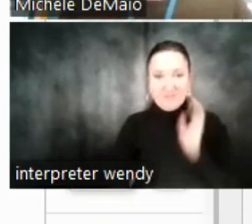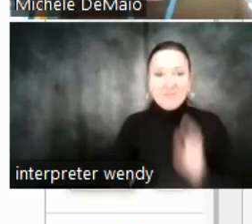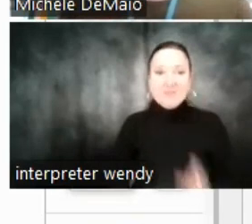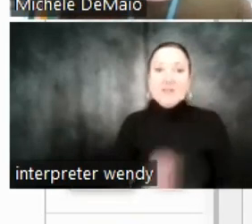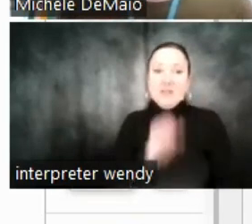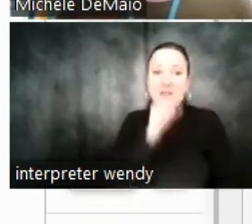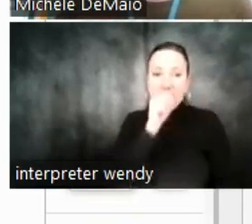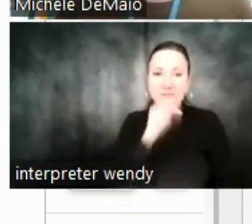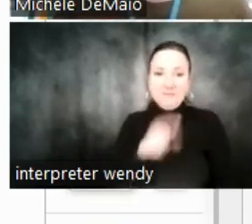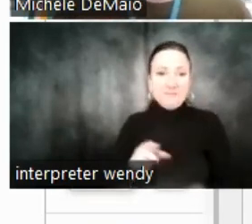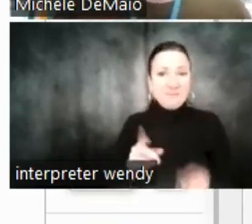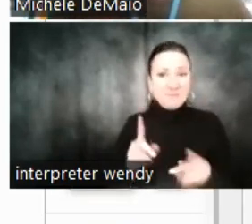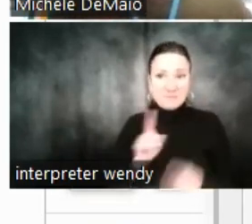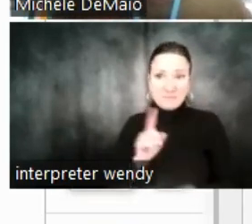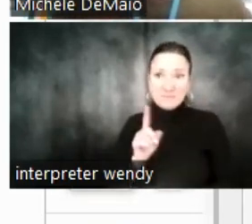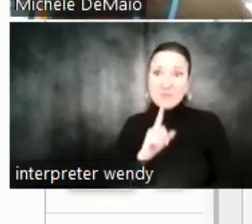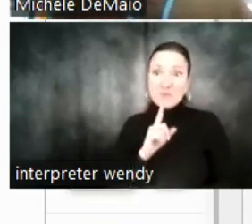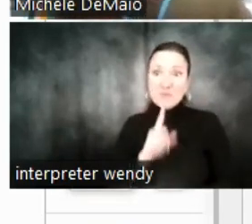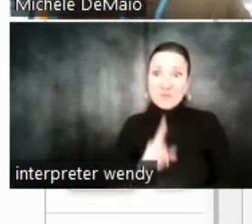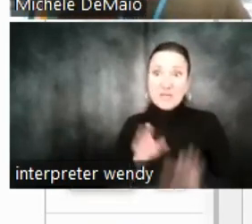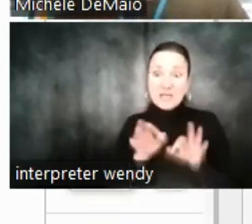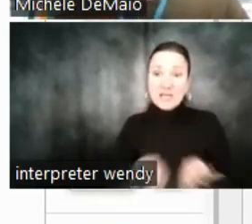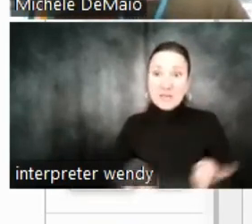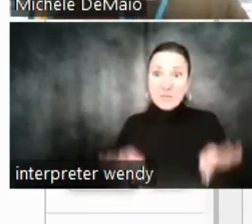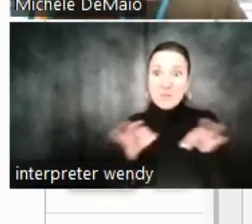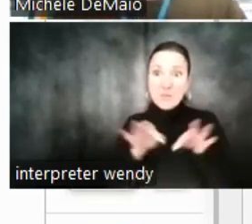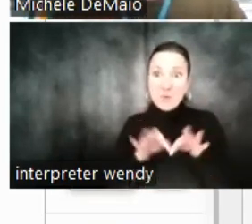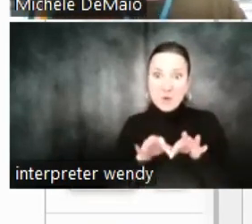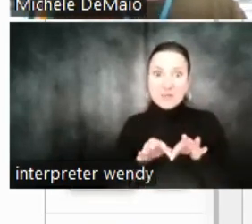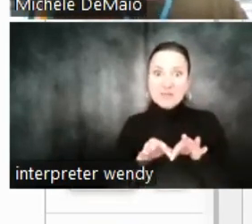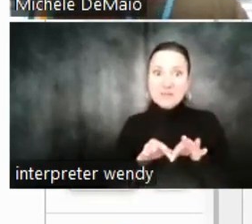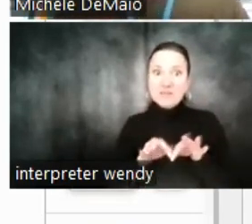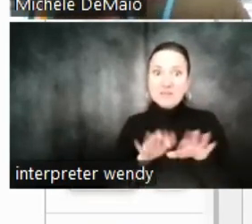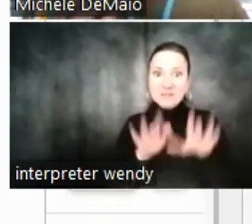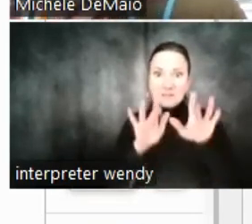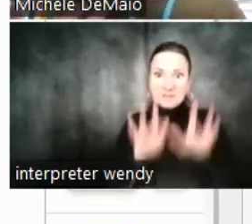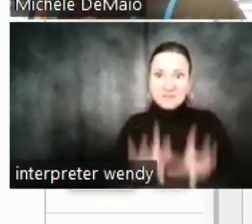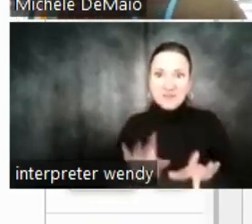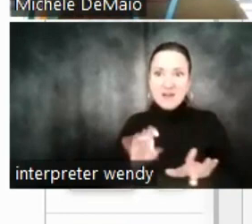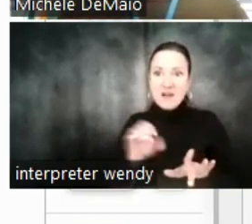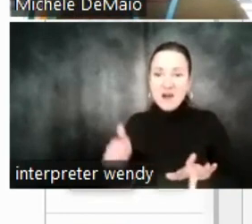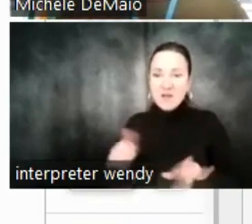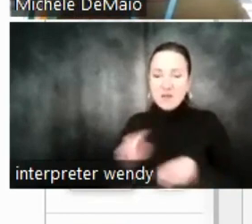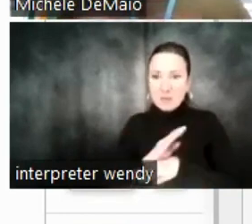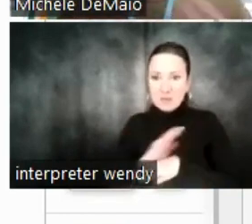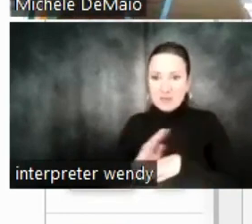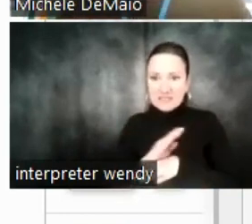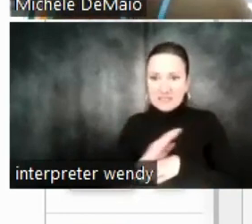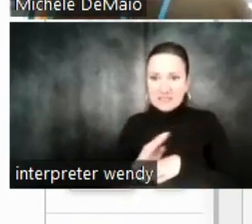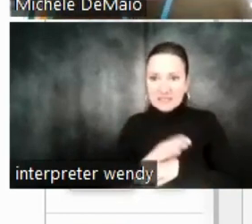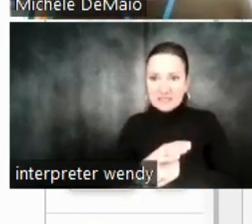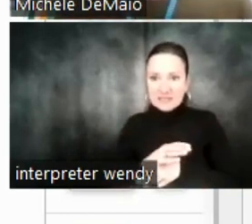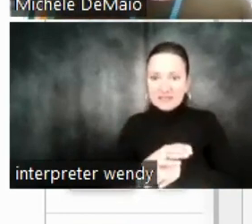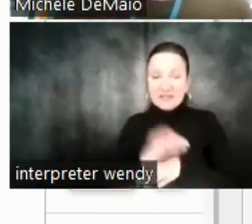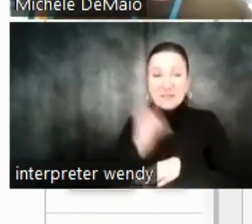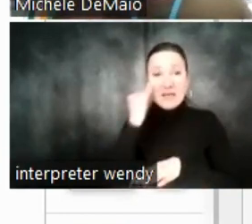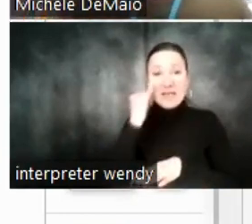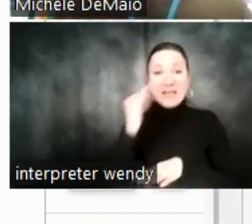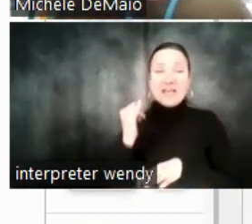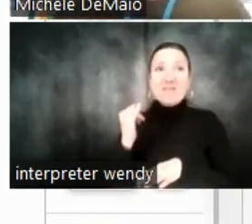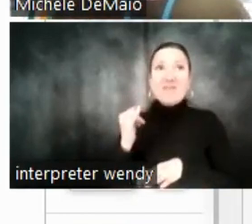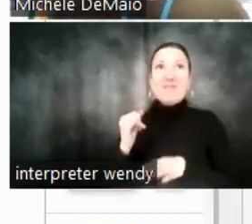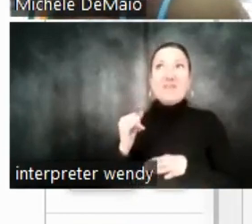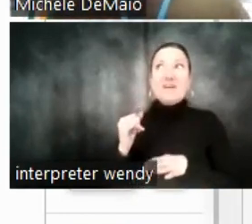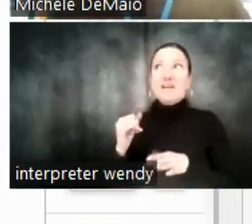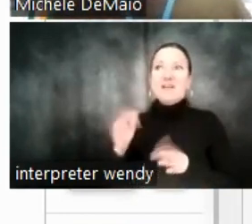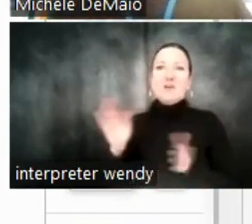highly valuable and highly coveted. They want to protect their spaces. But for a smaller advertiser, it might be more difficult to make that